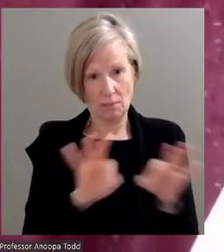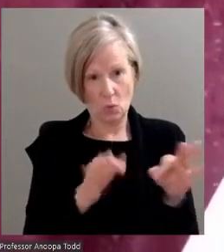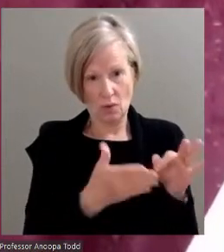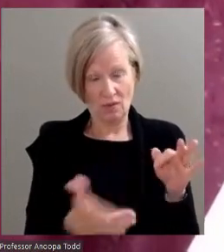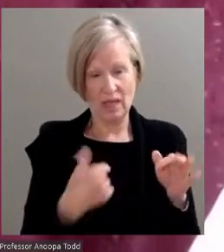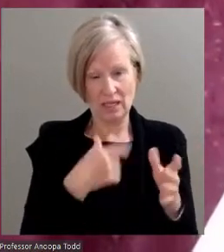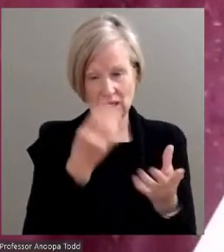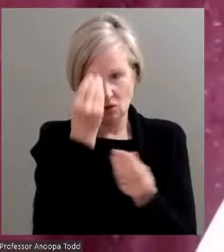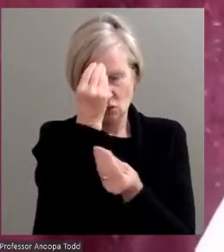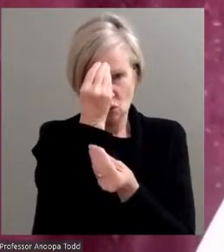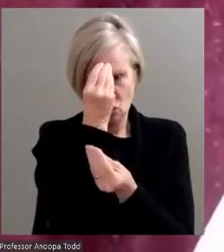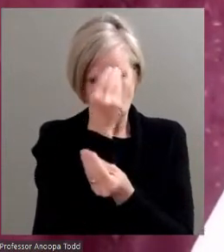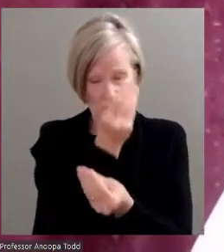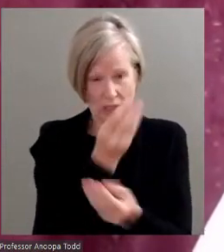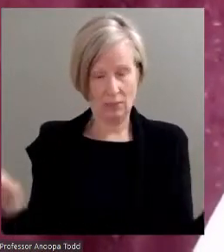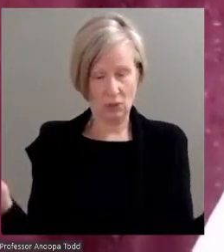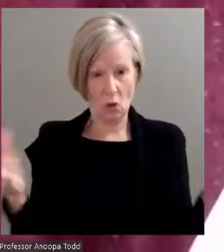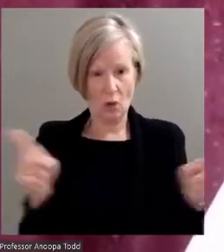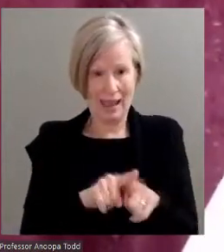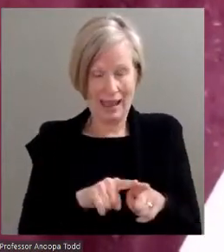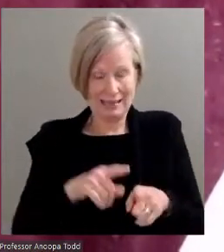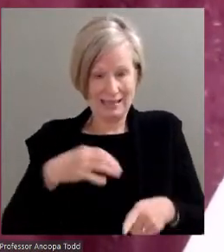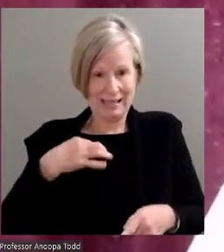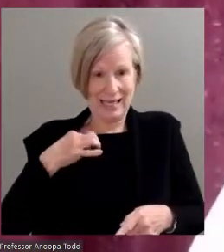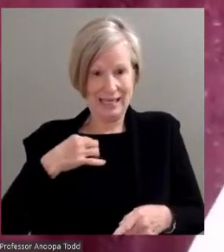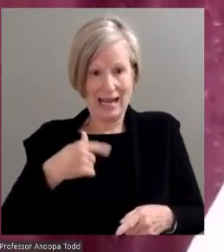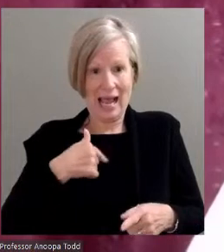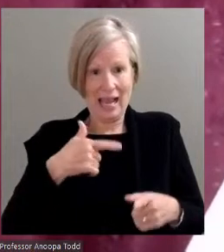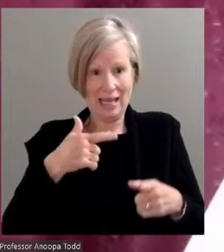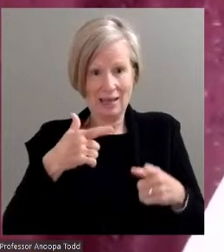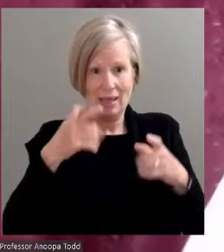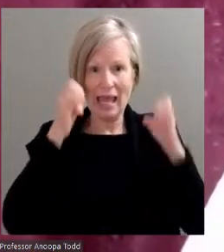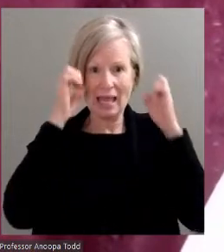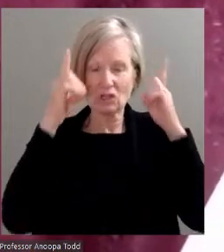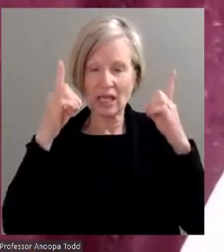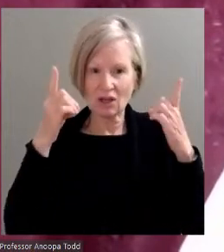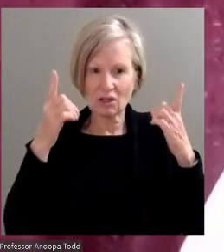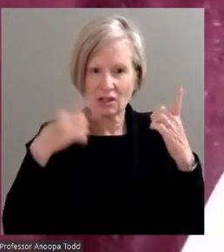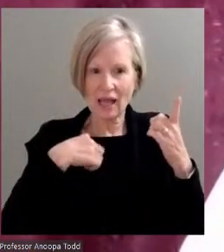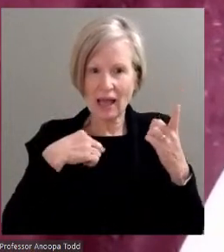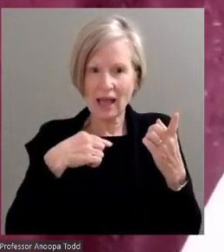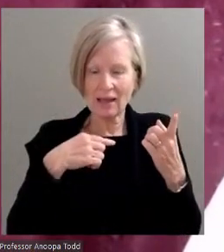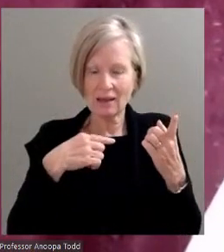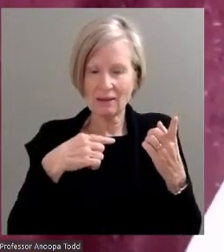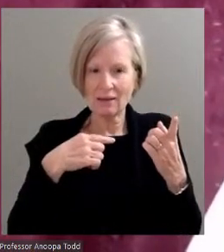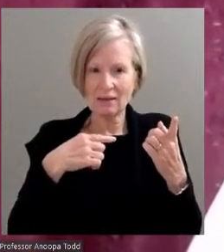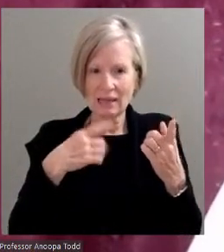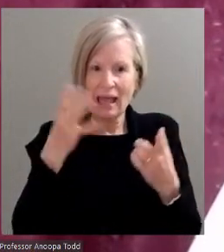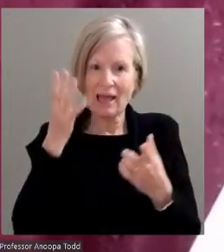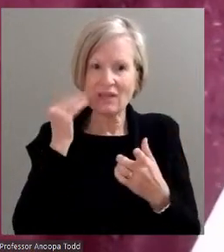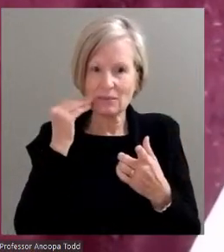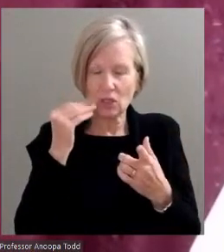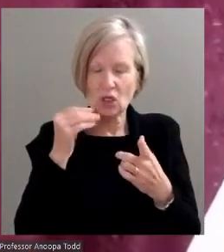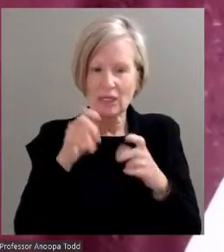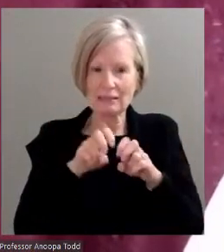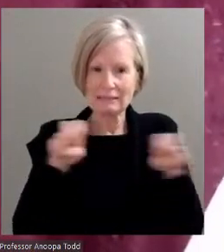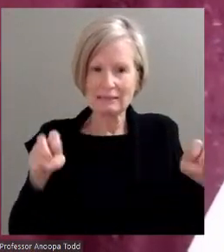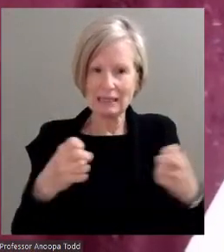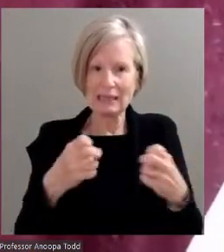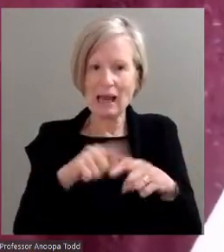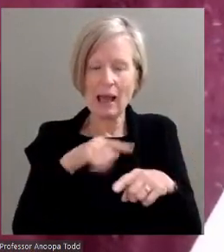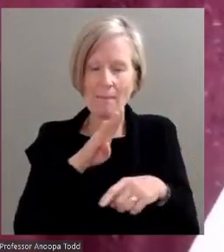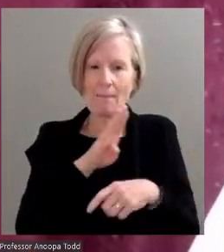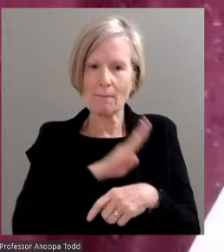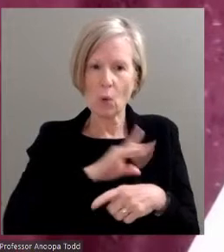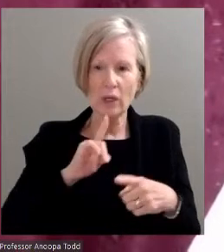as a candidate that I am educated. I have experience sitting on boards and also serving